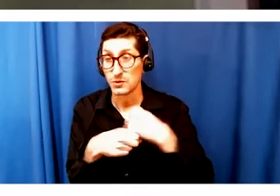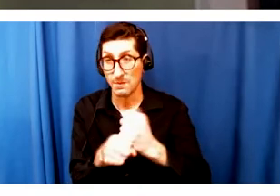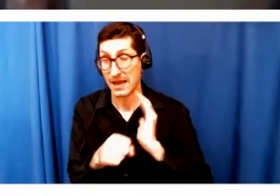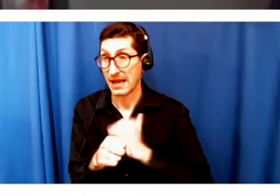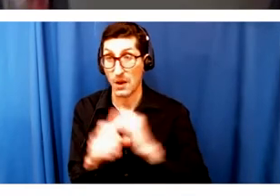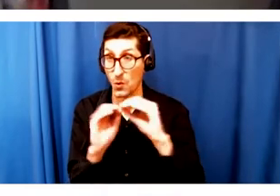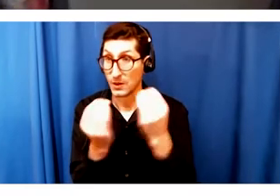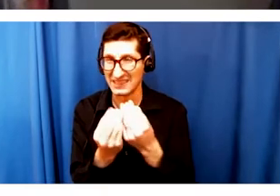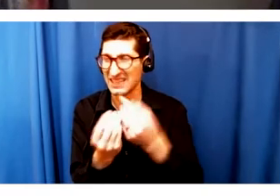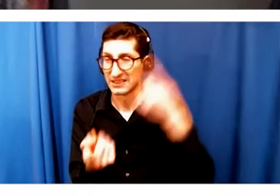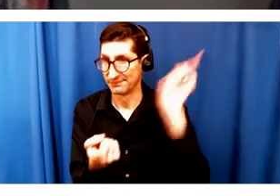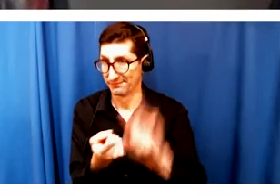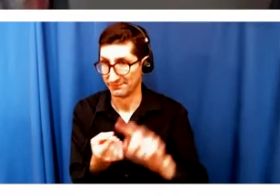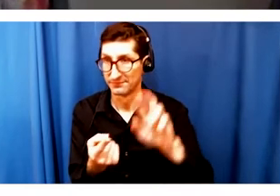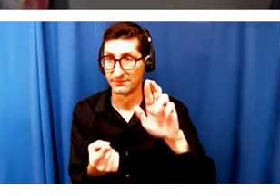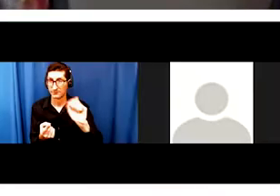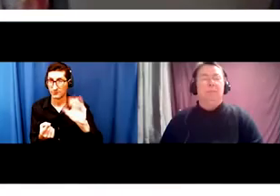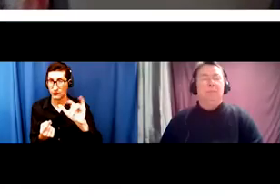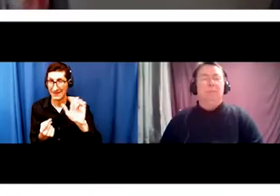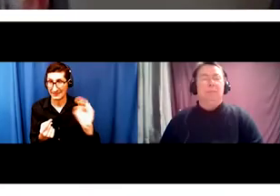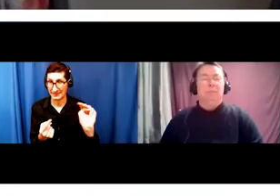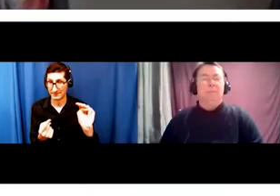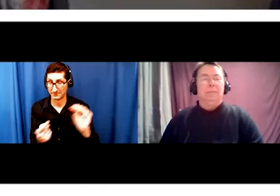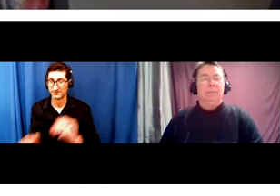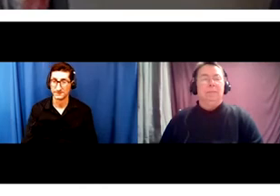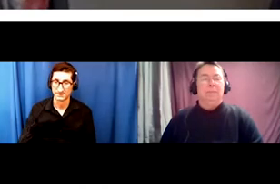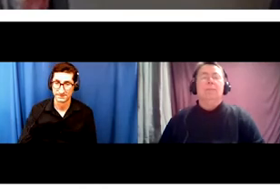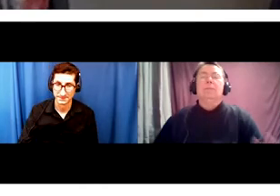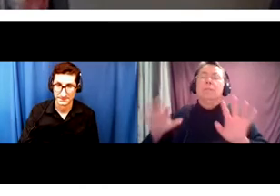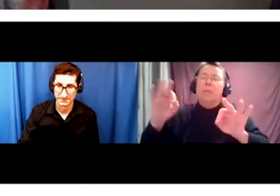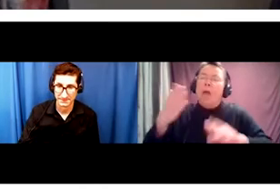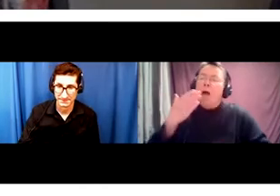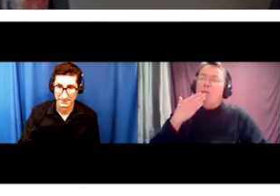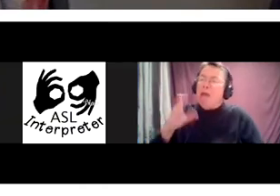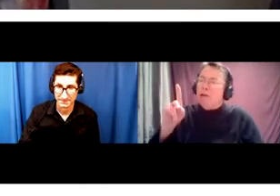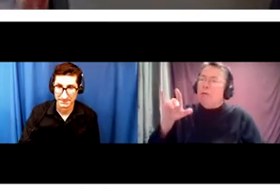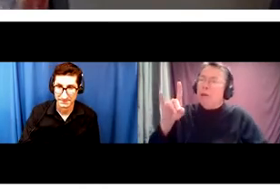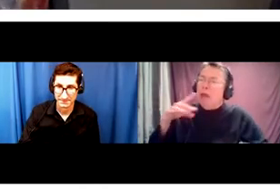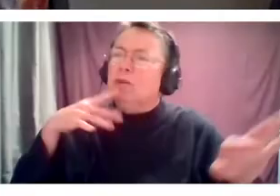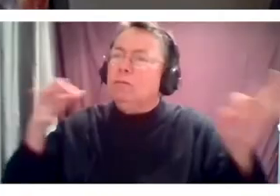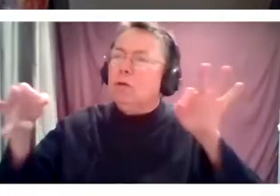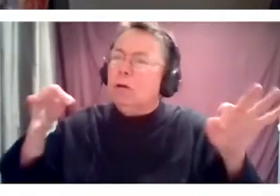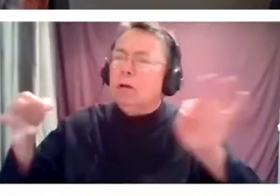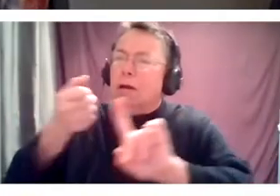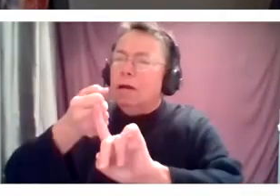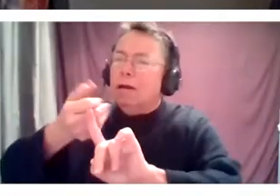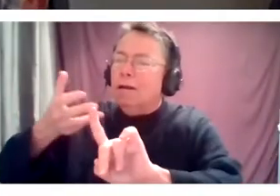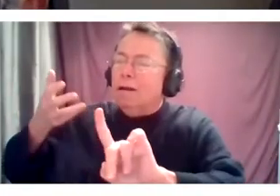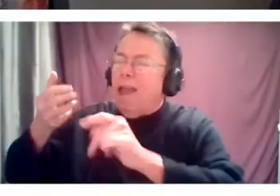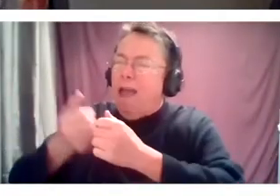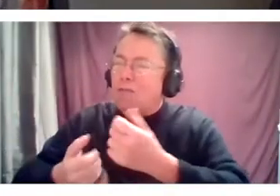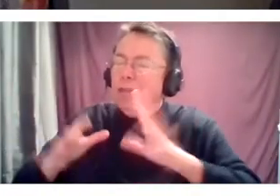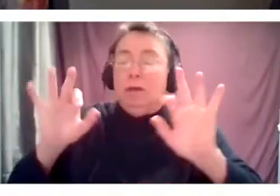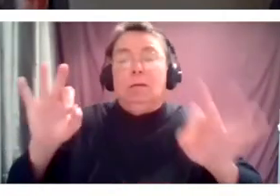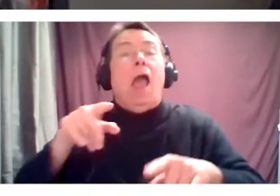Thank you so much, David, for taking us through that process to arrive here. And in just in hearing you relive this